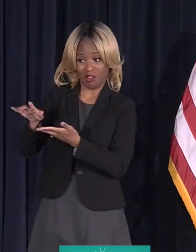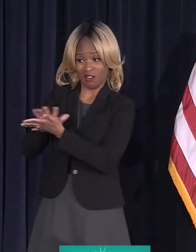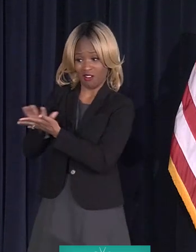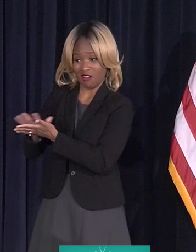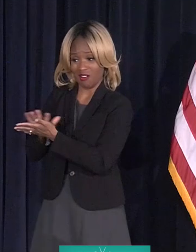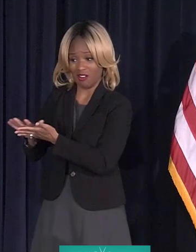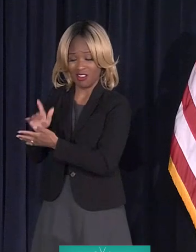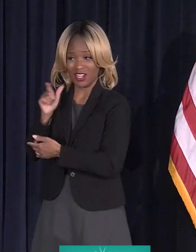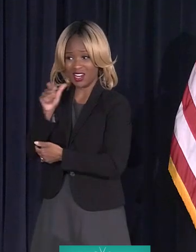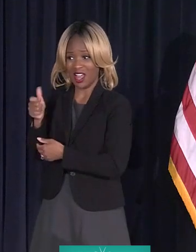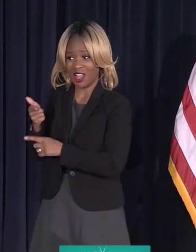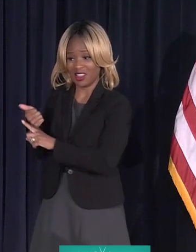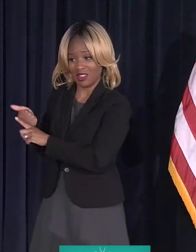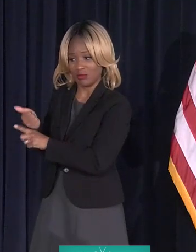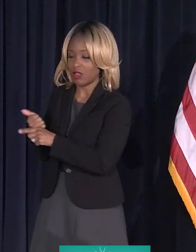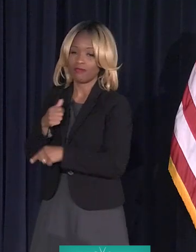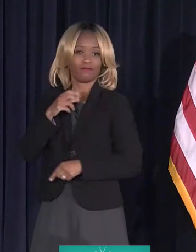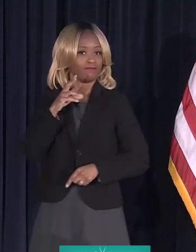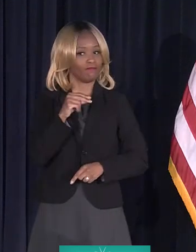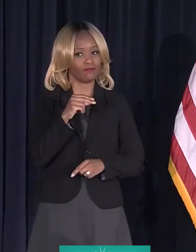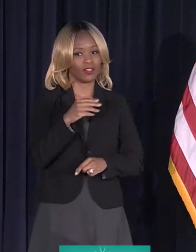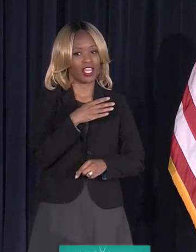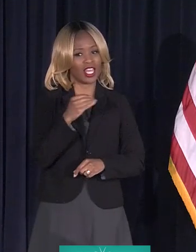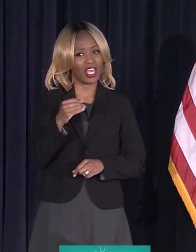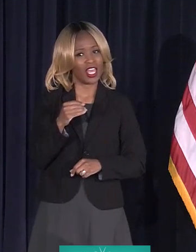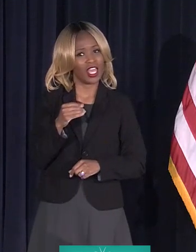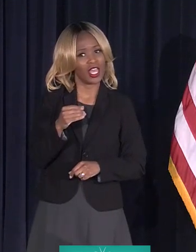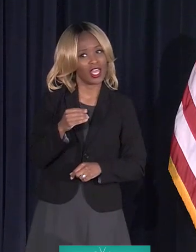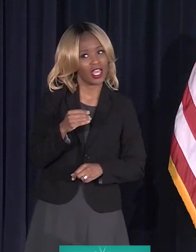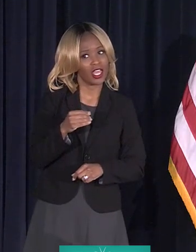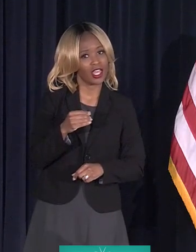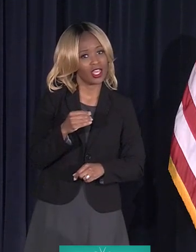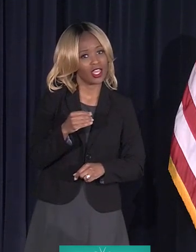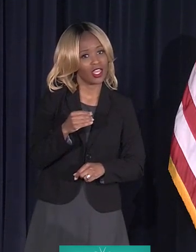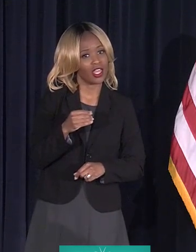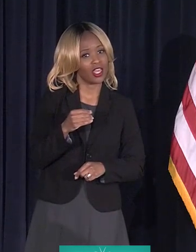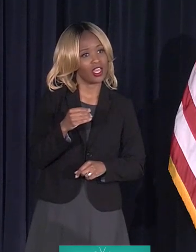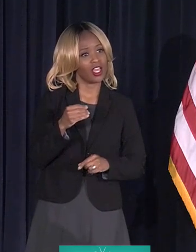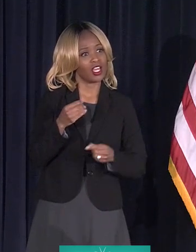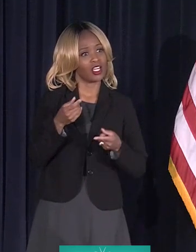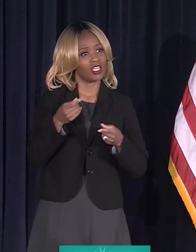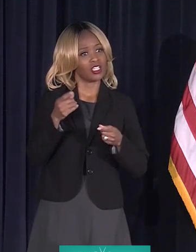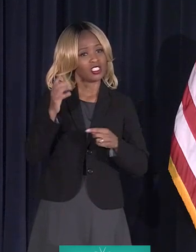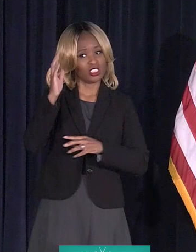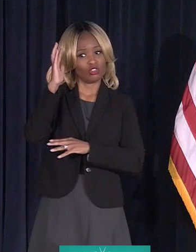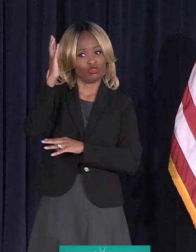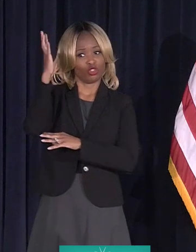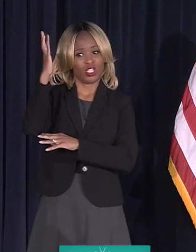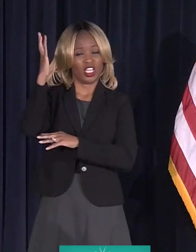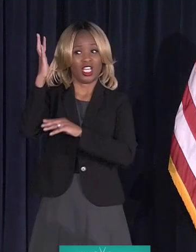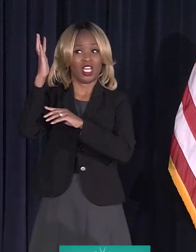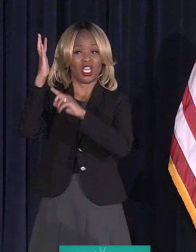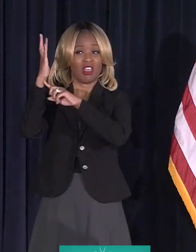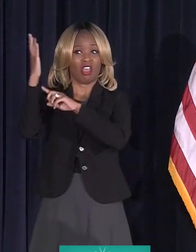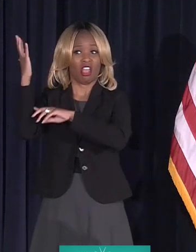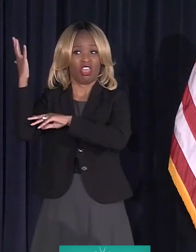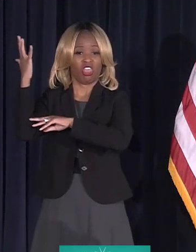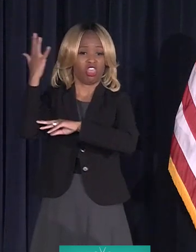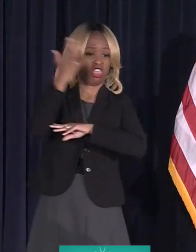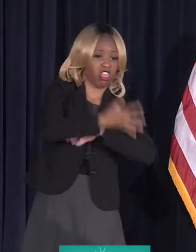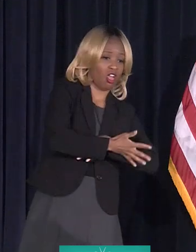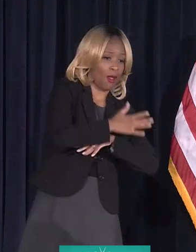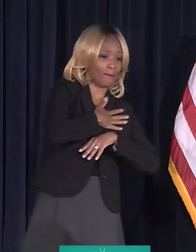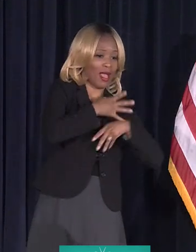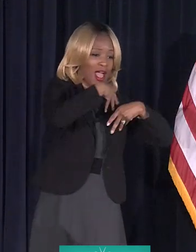No, they're not. Yeah. Then they had a tree, and we had a big storm. Their branch came crashing down on my fence